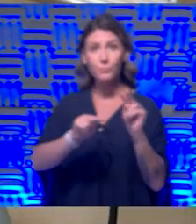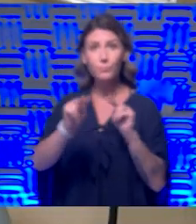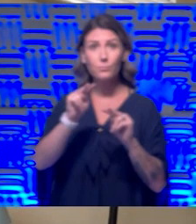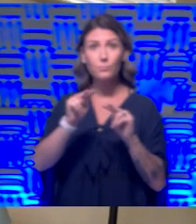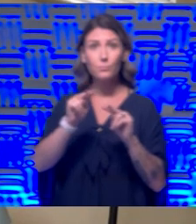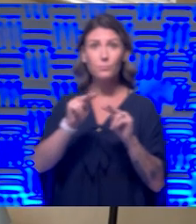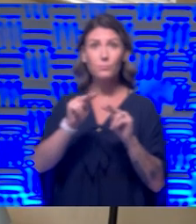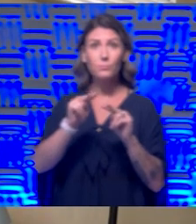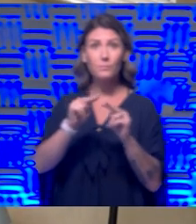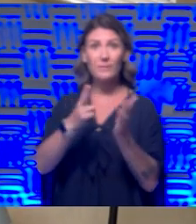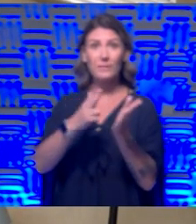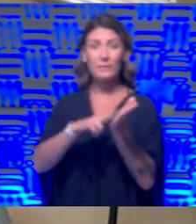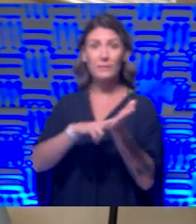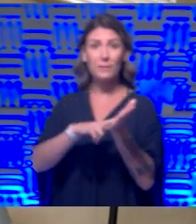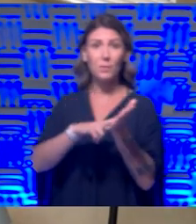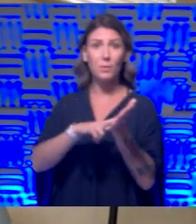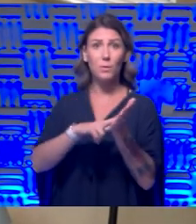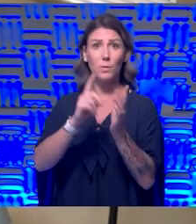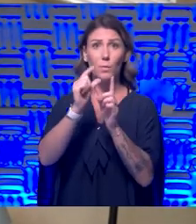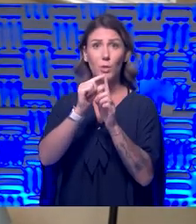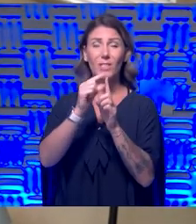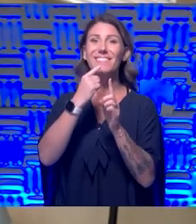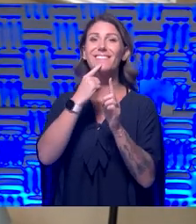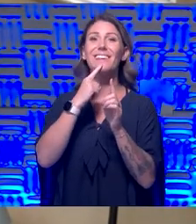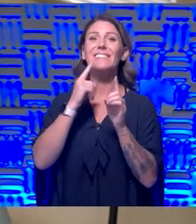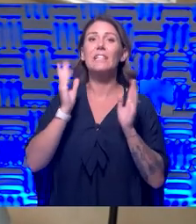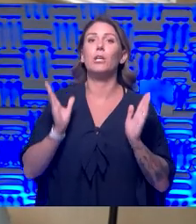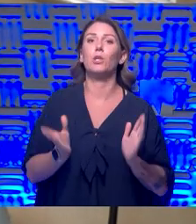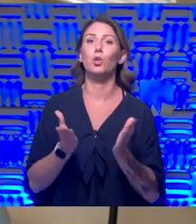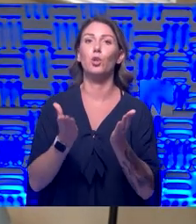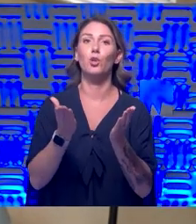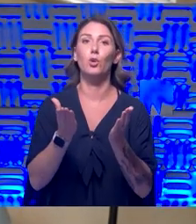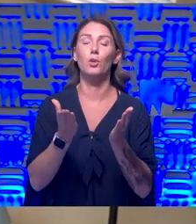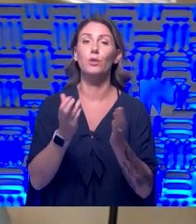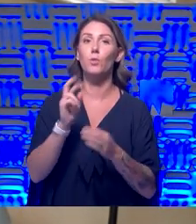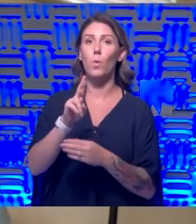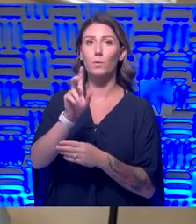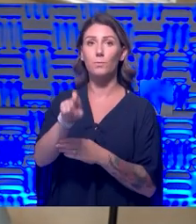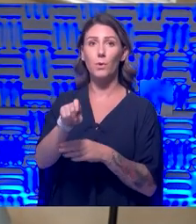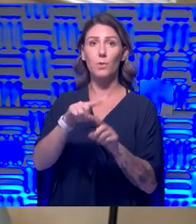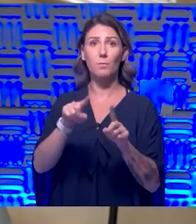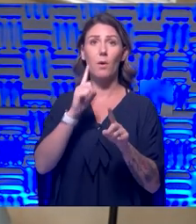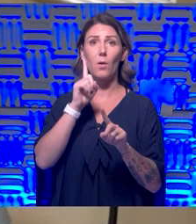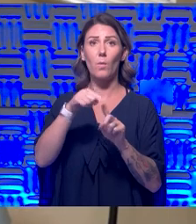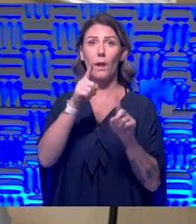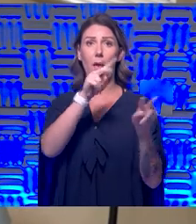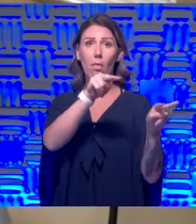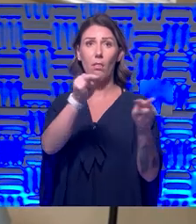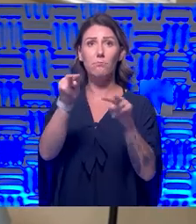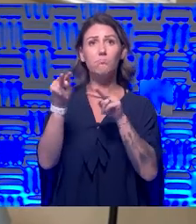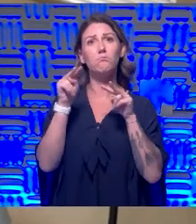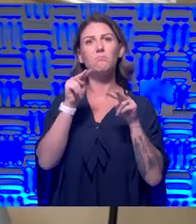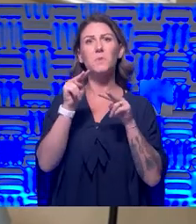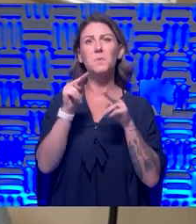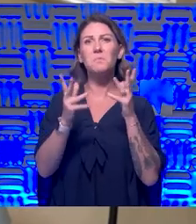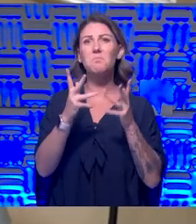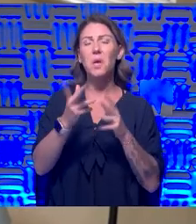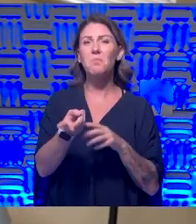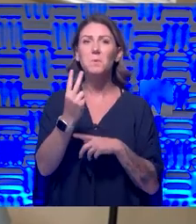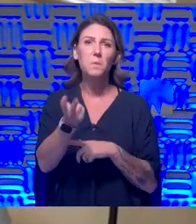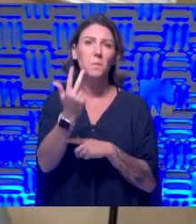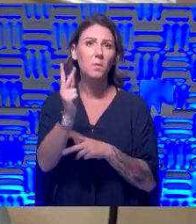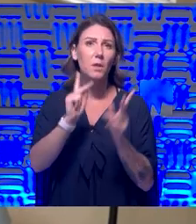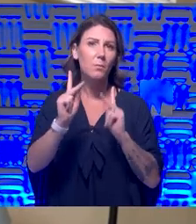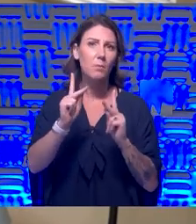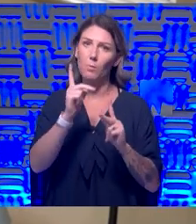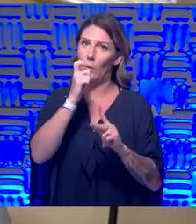the signage, I think it just says encouraged or supposed to, but when I actually looked around, there were definitely two or three people that I could see